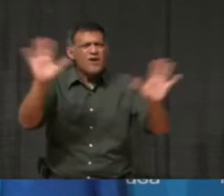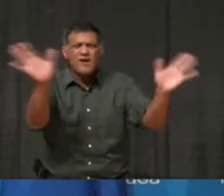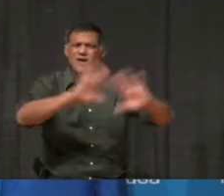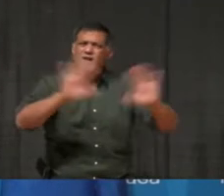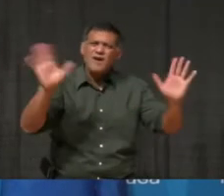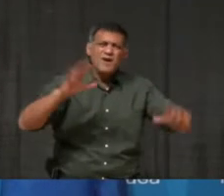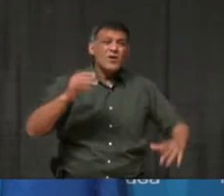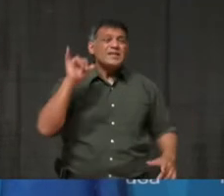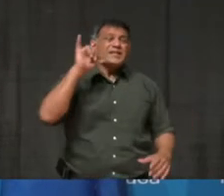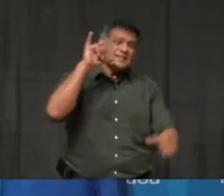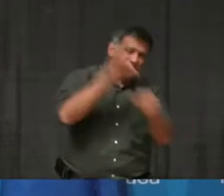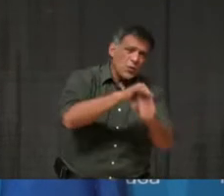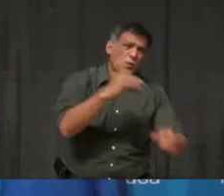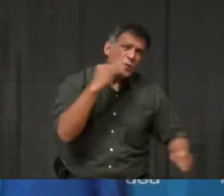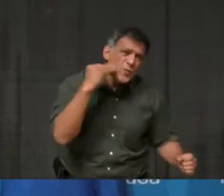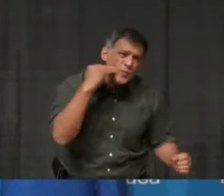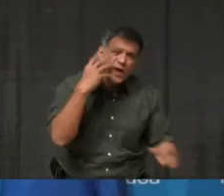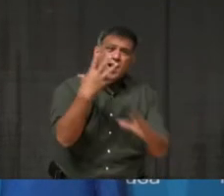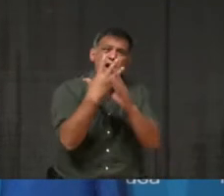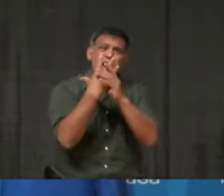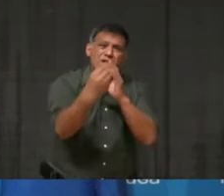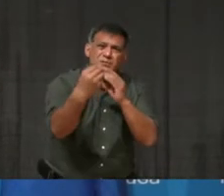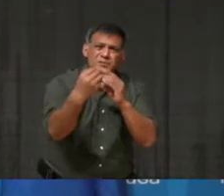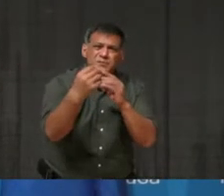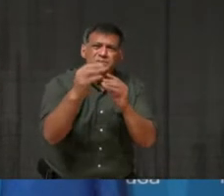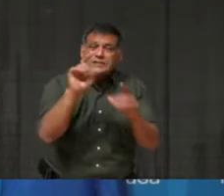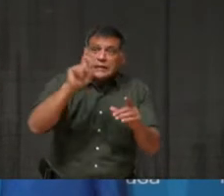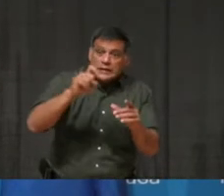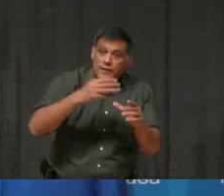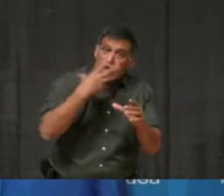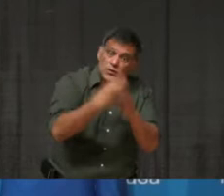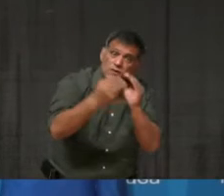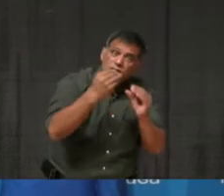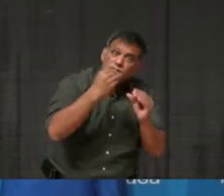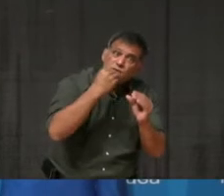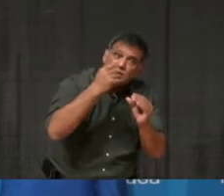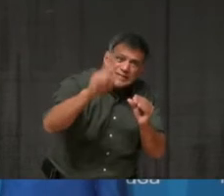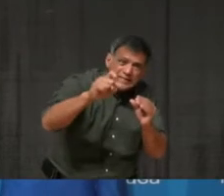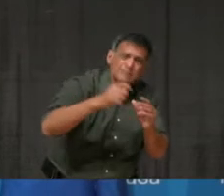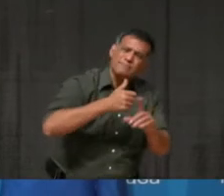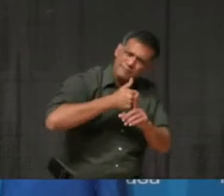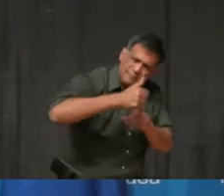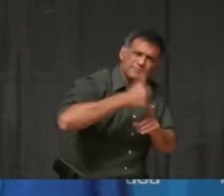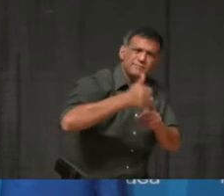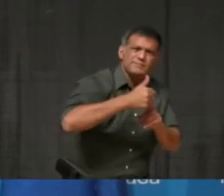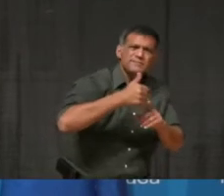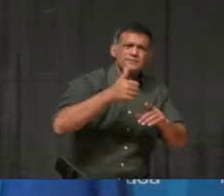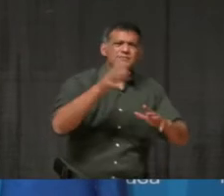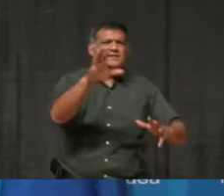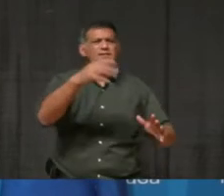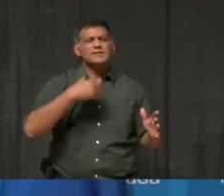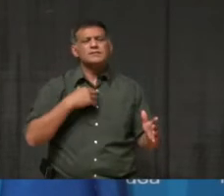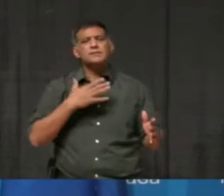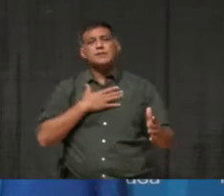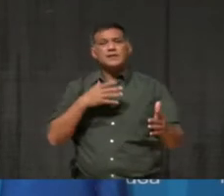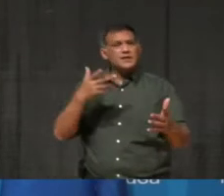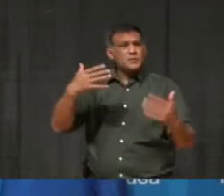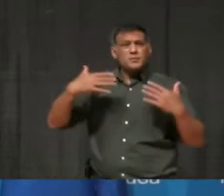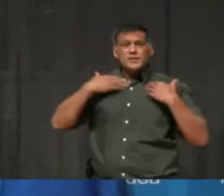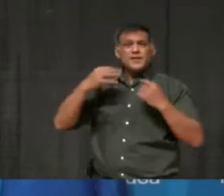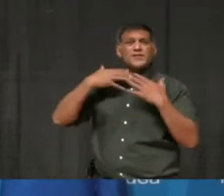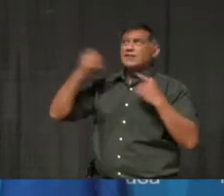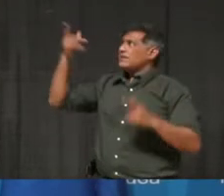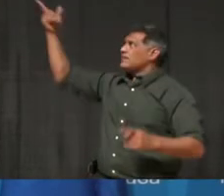This goes against the direct advice of our public health officials. We're now also seeing large line-ups at our big box